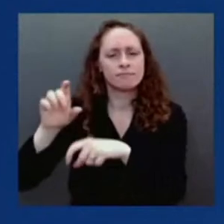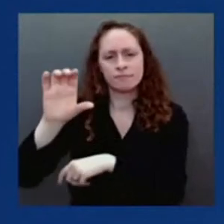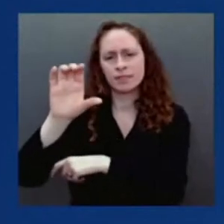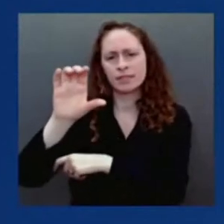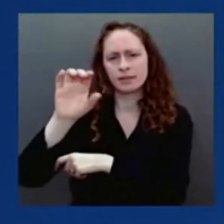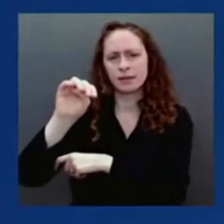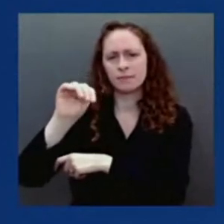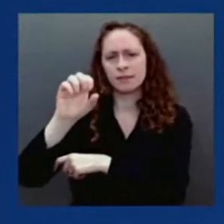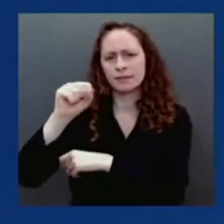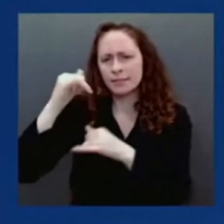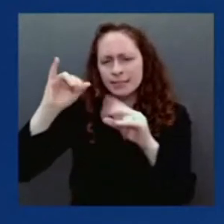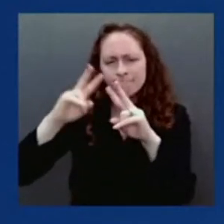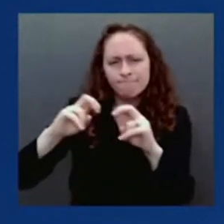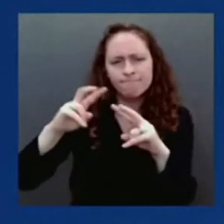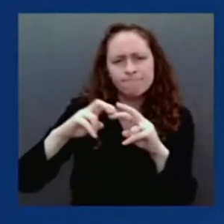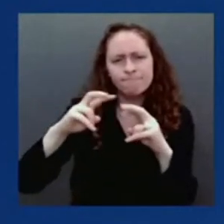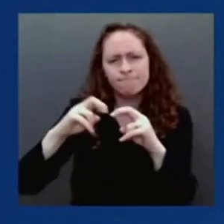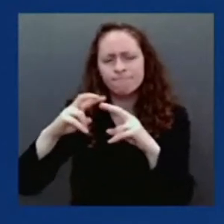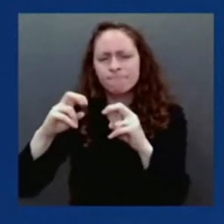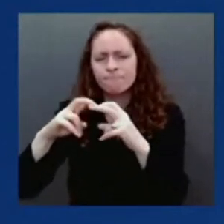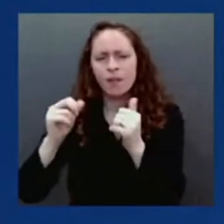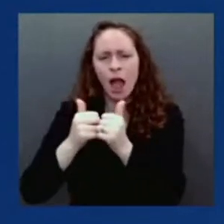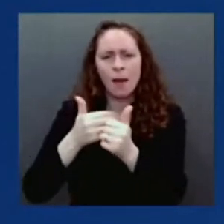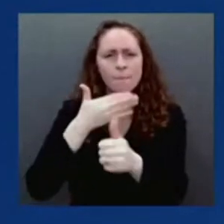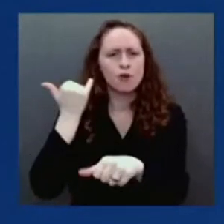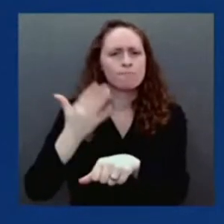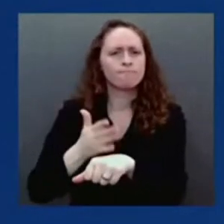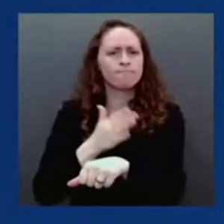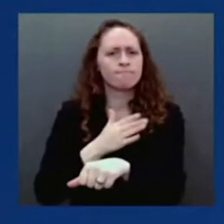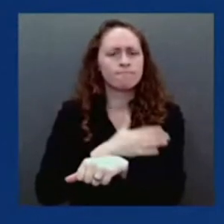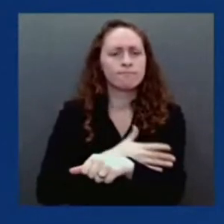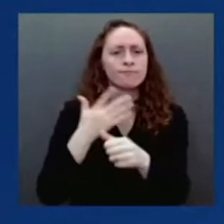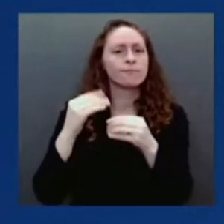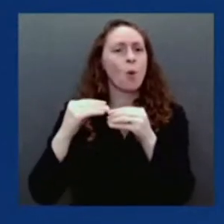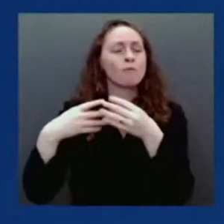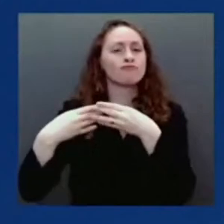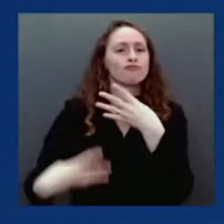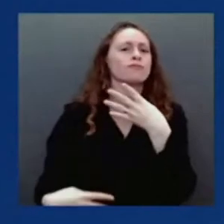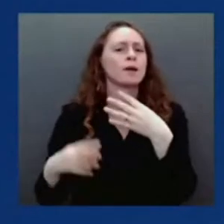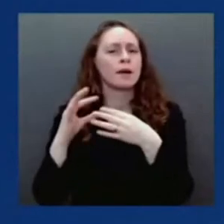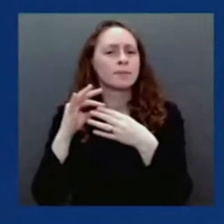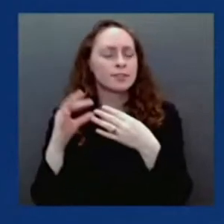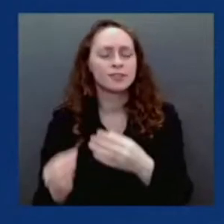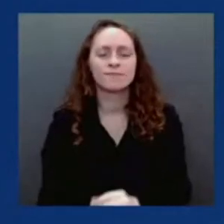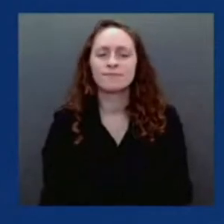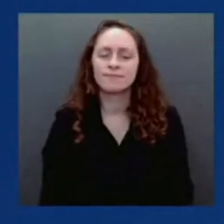beneficiaries. Next question. Let's go to Victoria Knight at Kaiser Health.